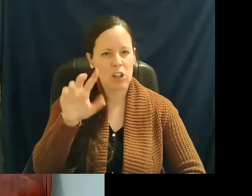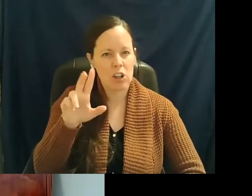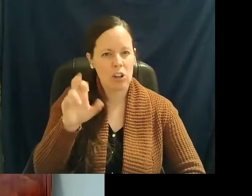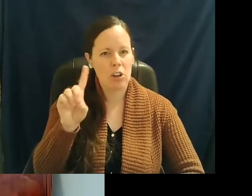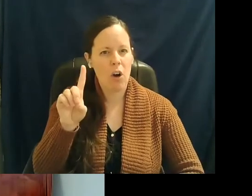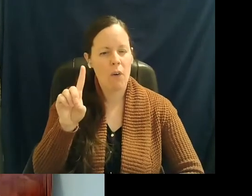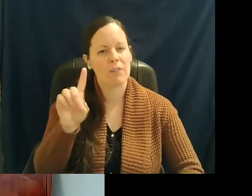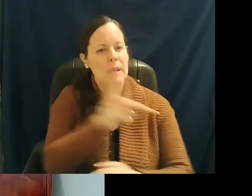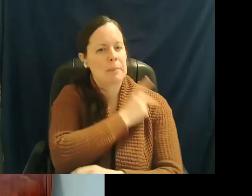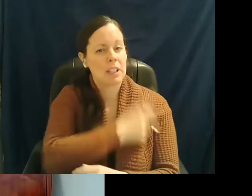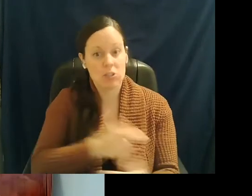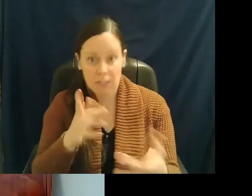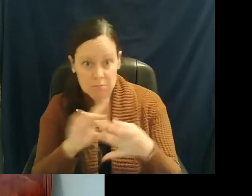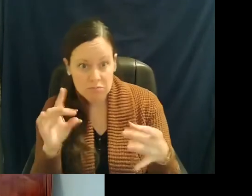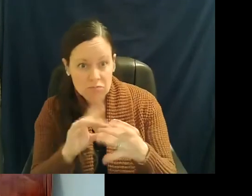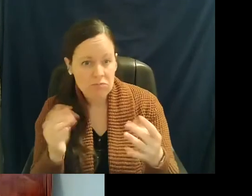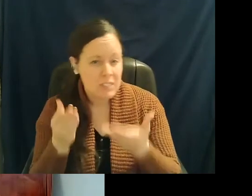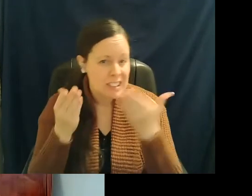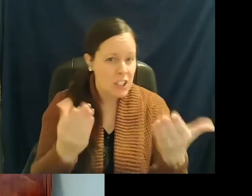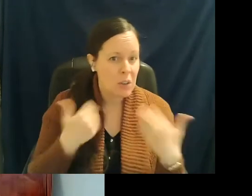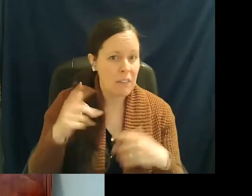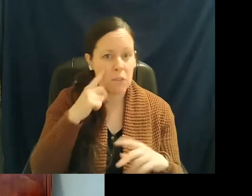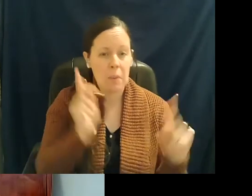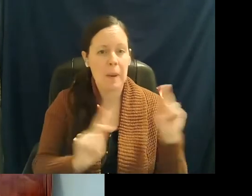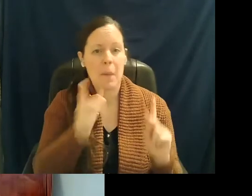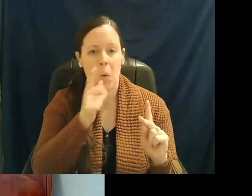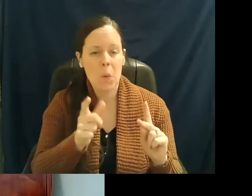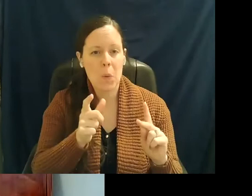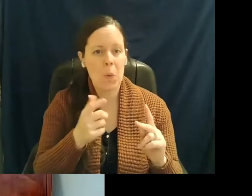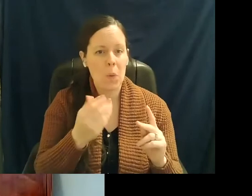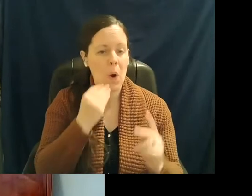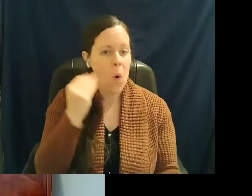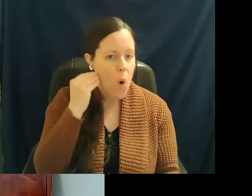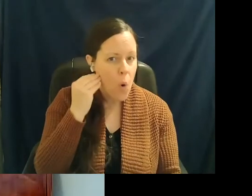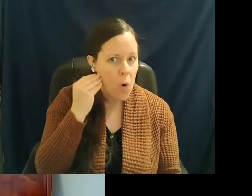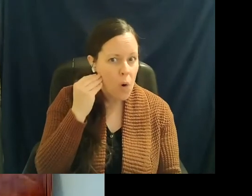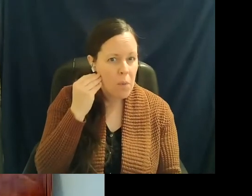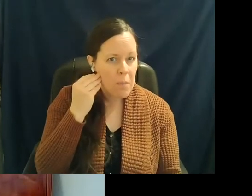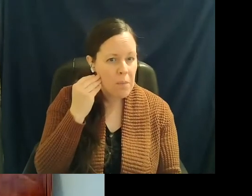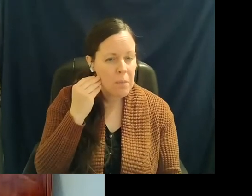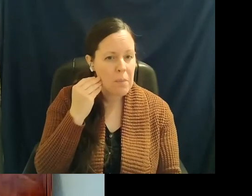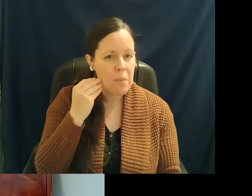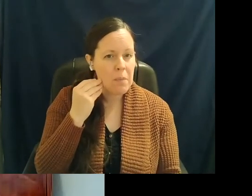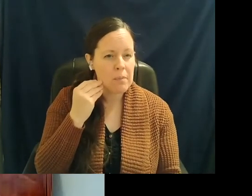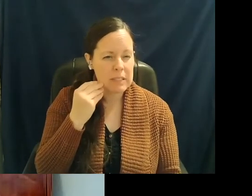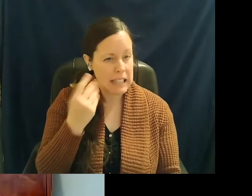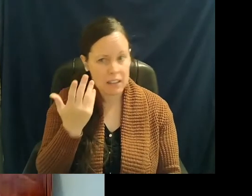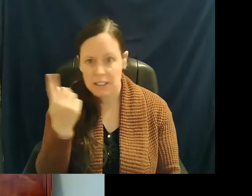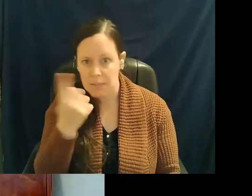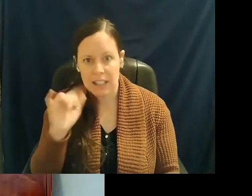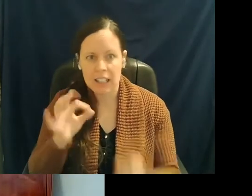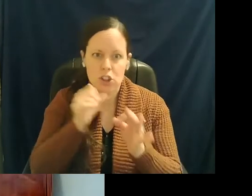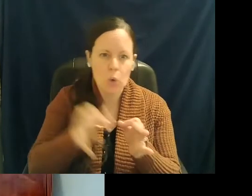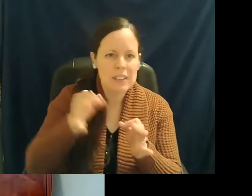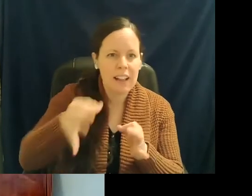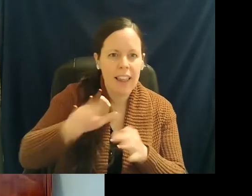or suggestions you're providing to those who might be at home? Or do we need them to know don't delay your care, don't delay those calls